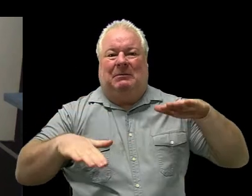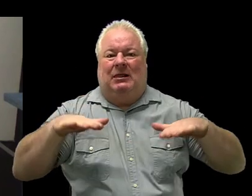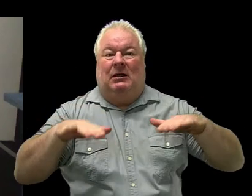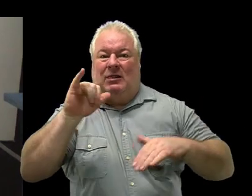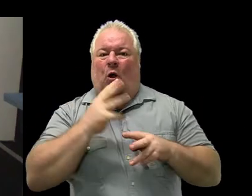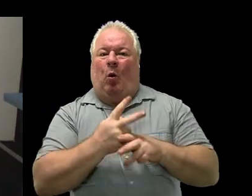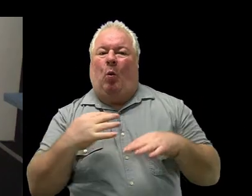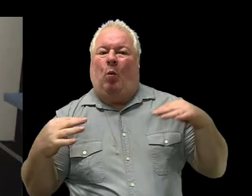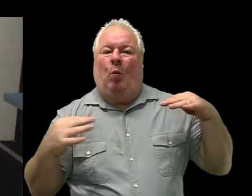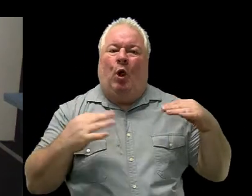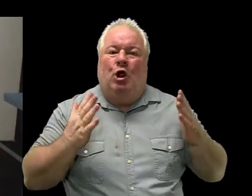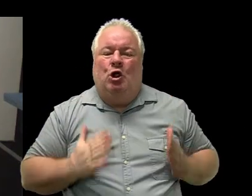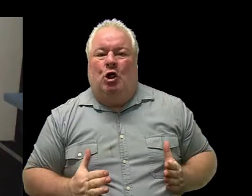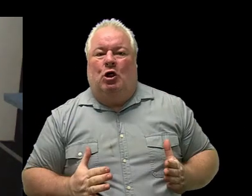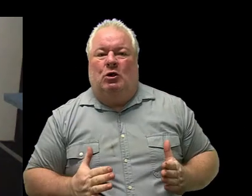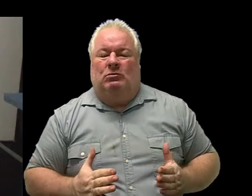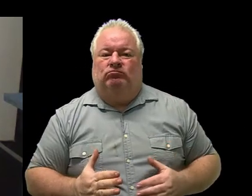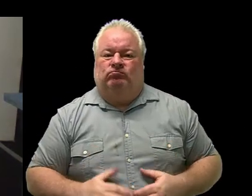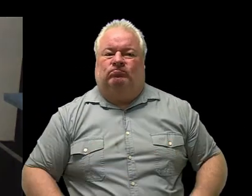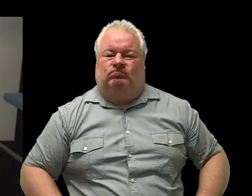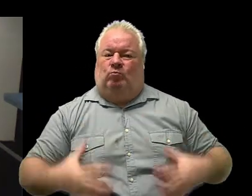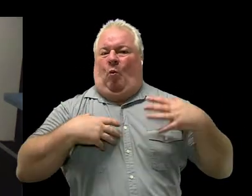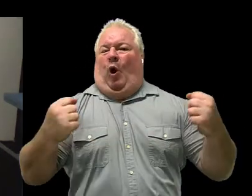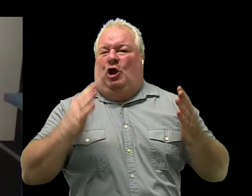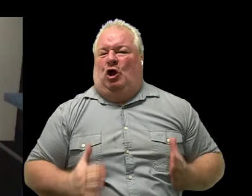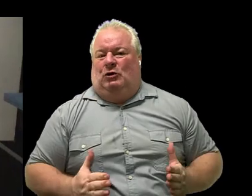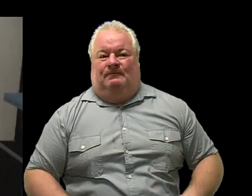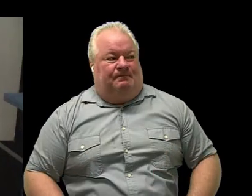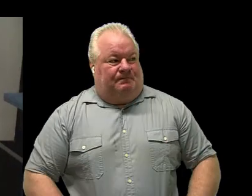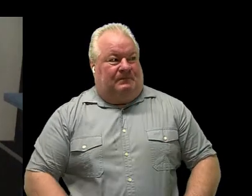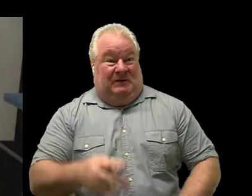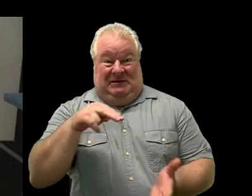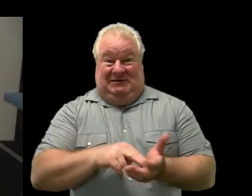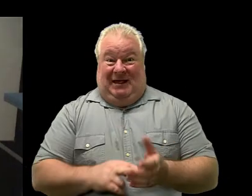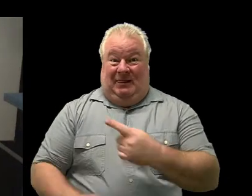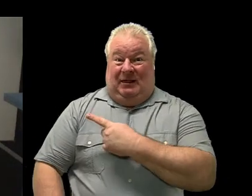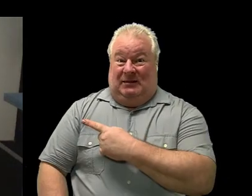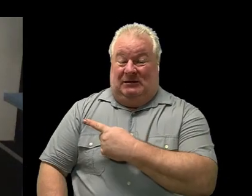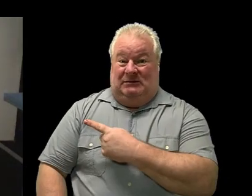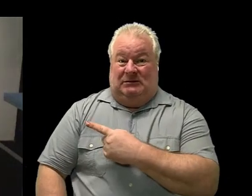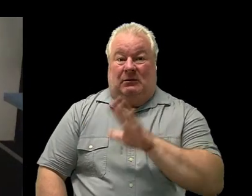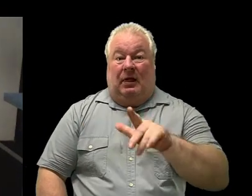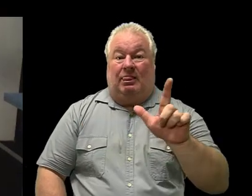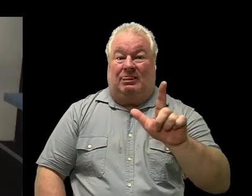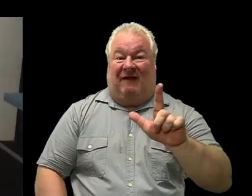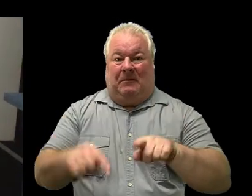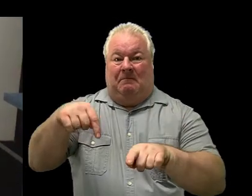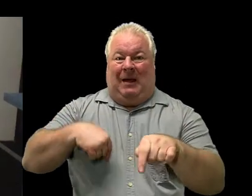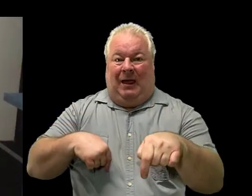so here it is so if you were to stand right step your left foot back